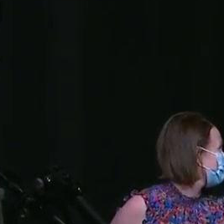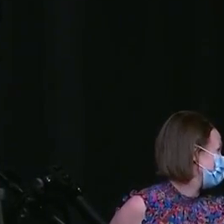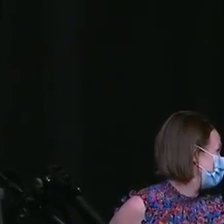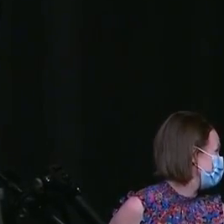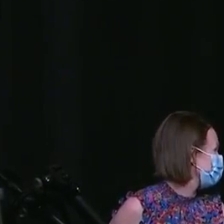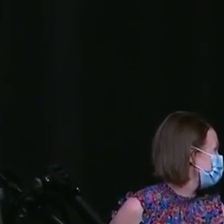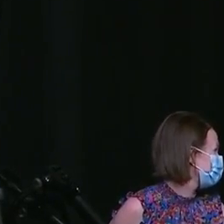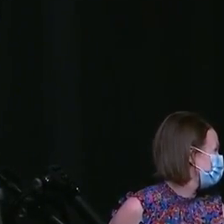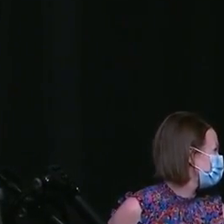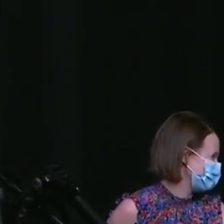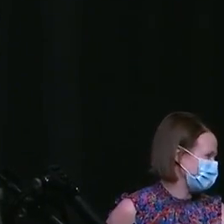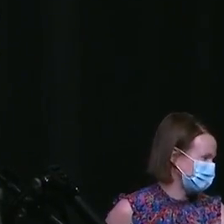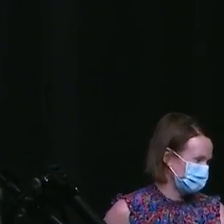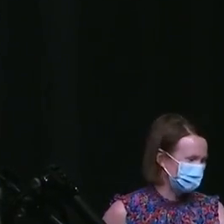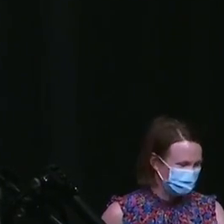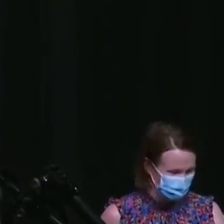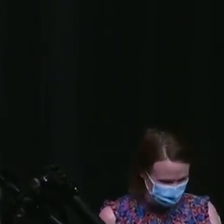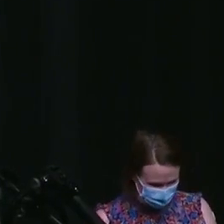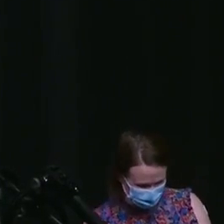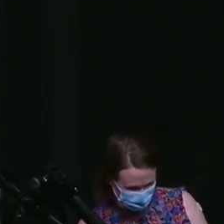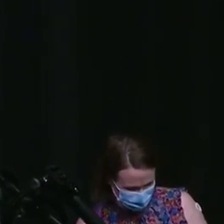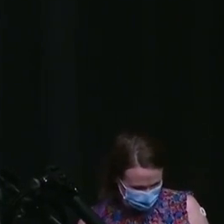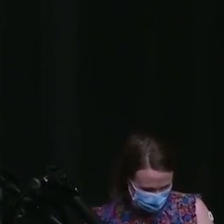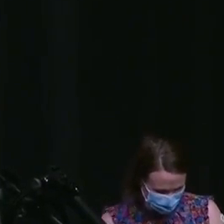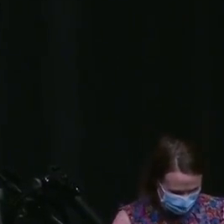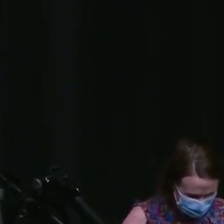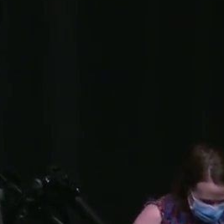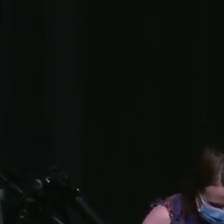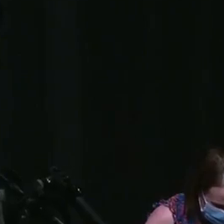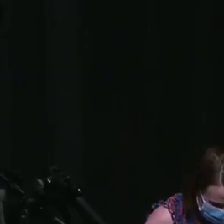Thank you. you. Thank so much. I appreciate it.